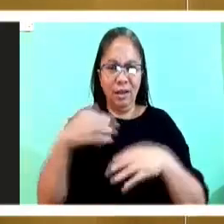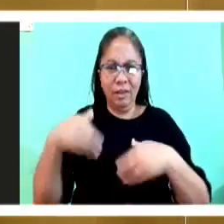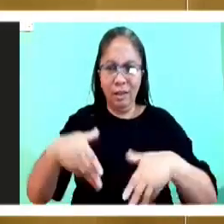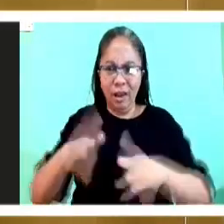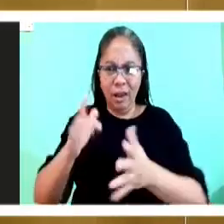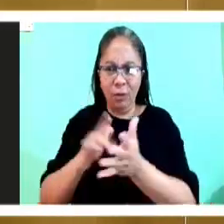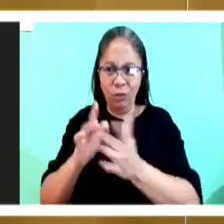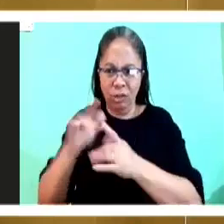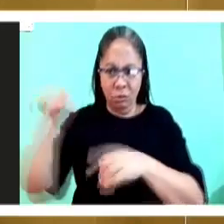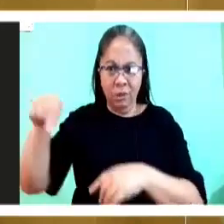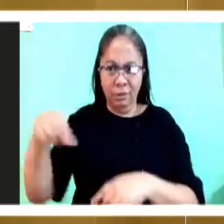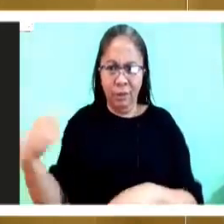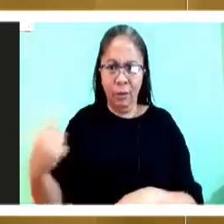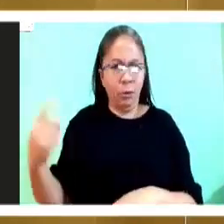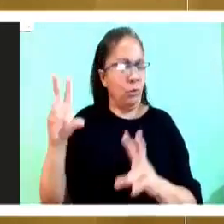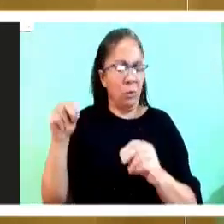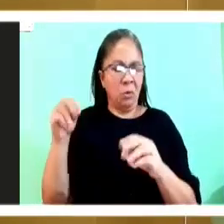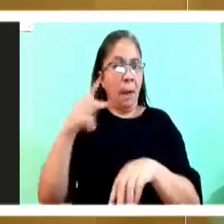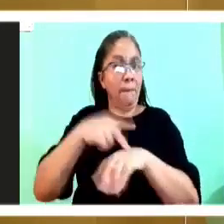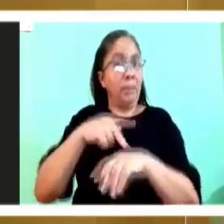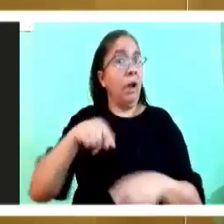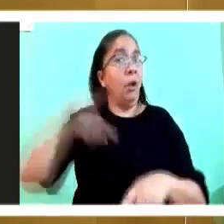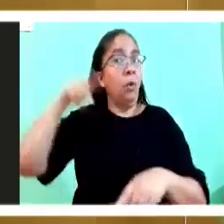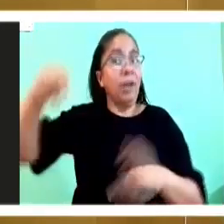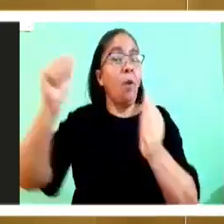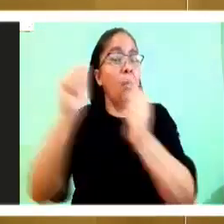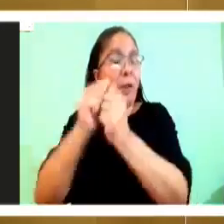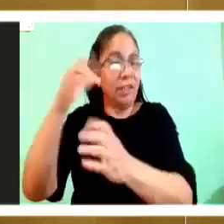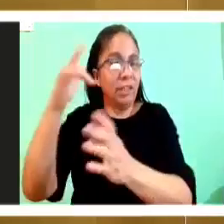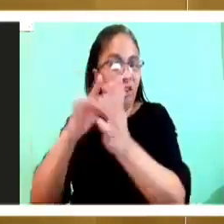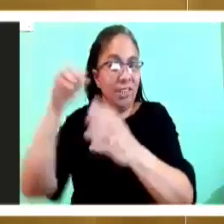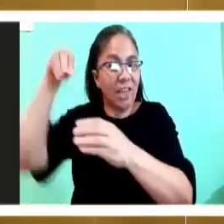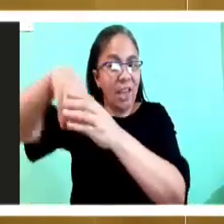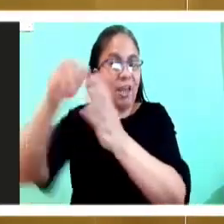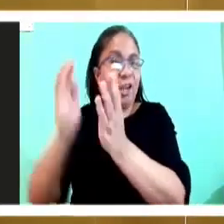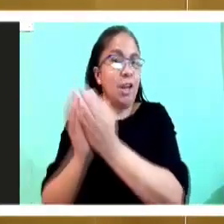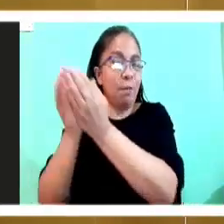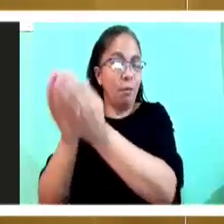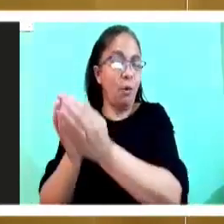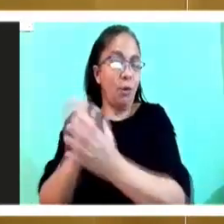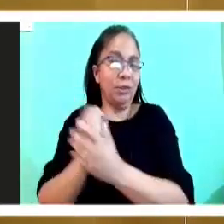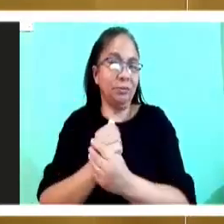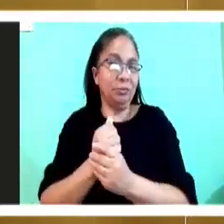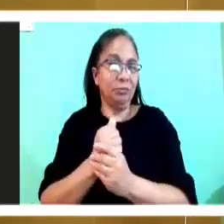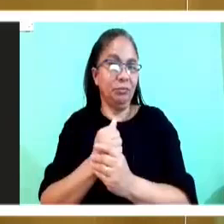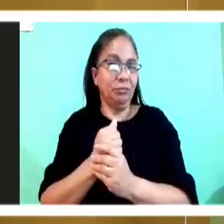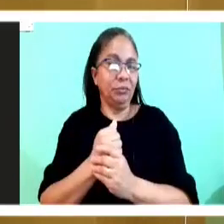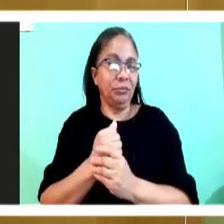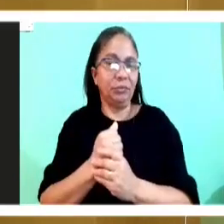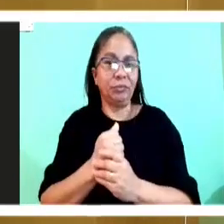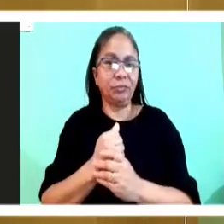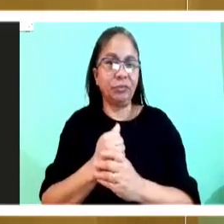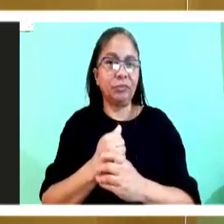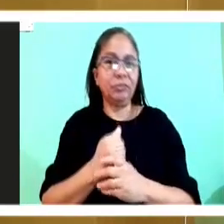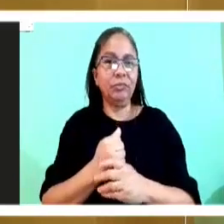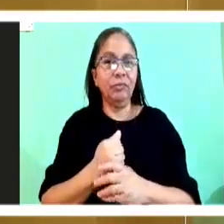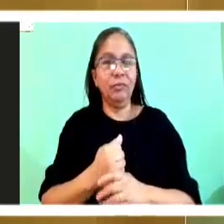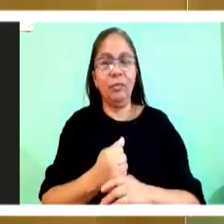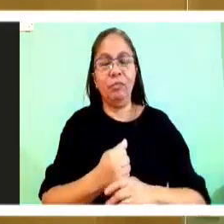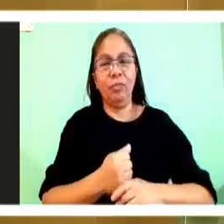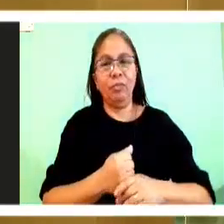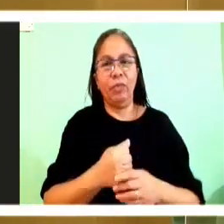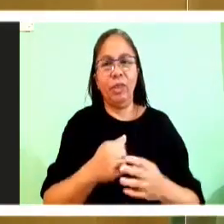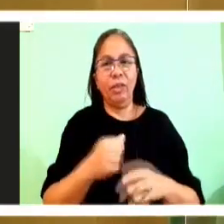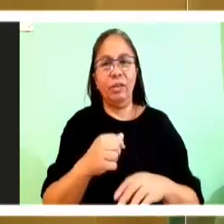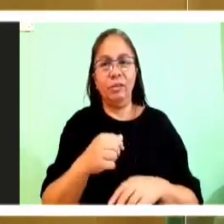fishing and mending his nets. He had finished fishing. He was now mending the nets and putting them away for tomorrow. He gets in